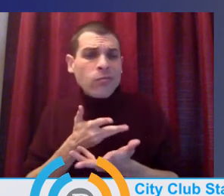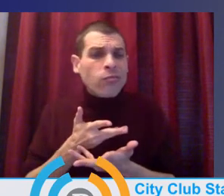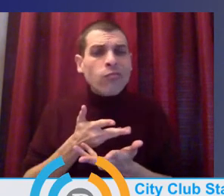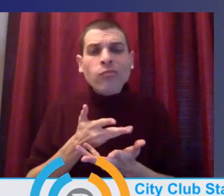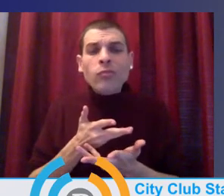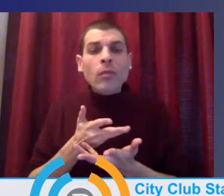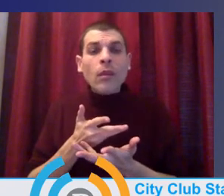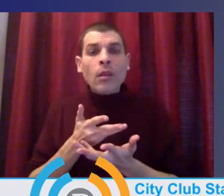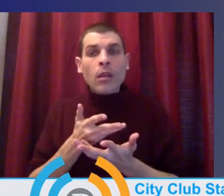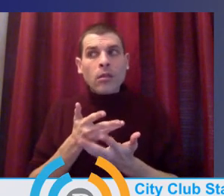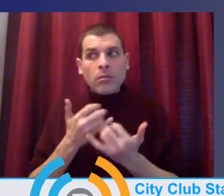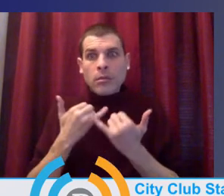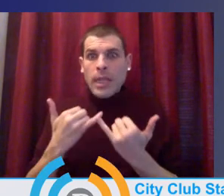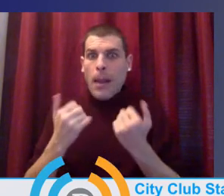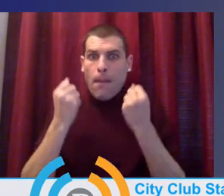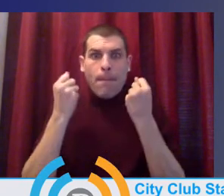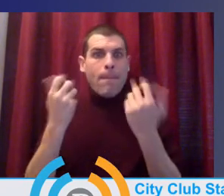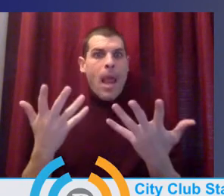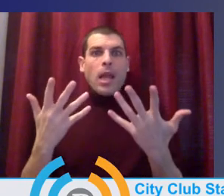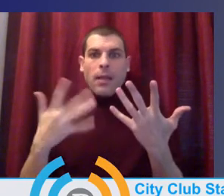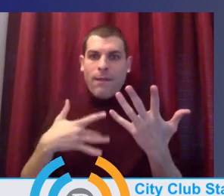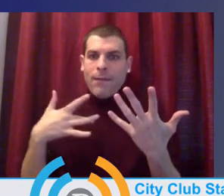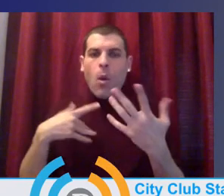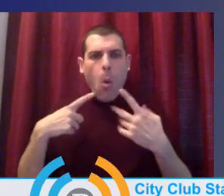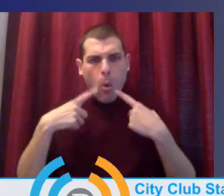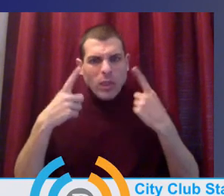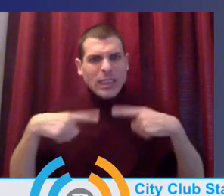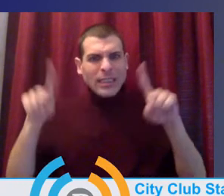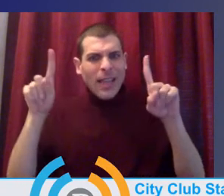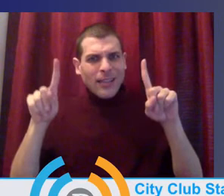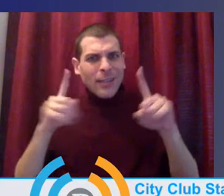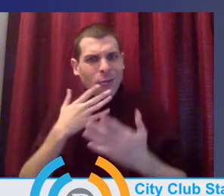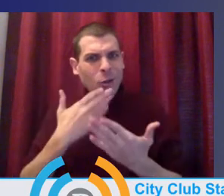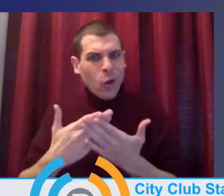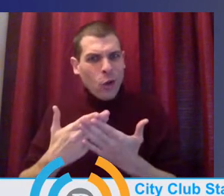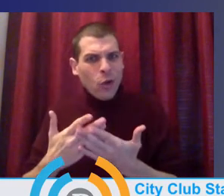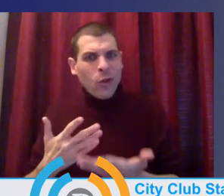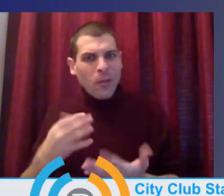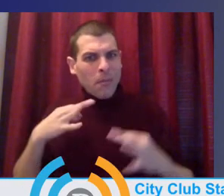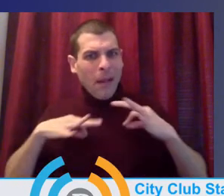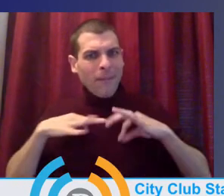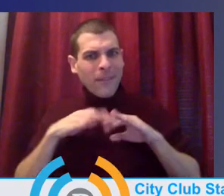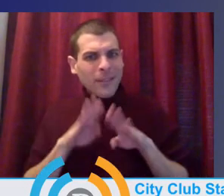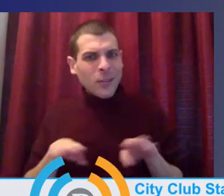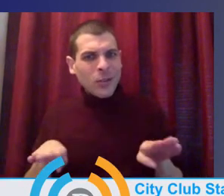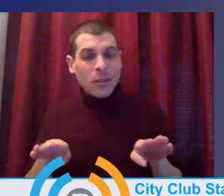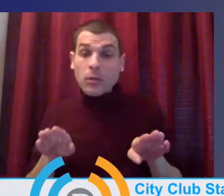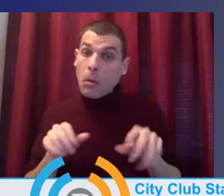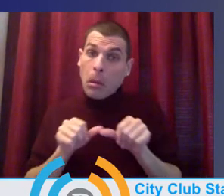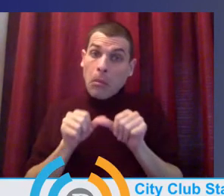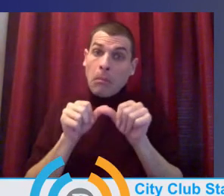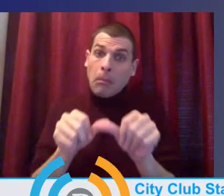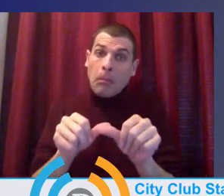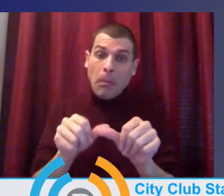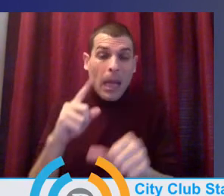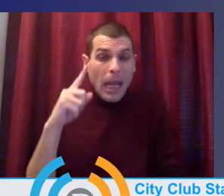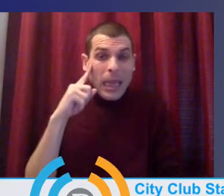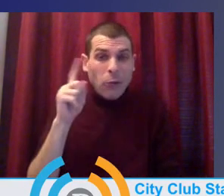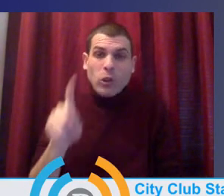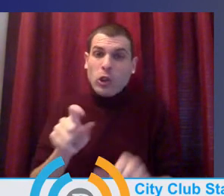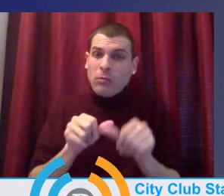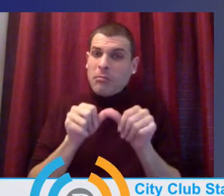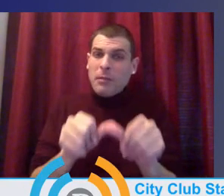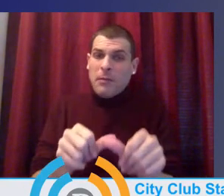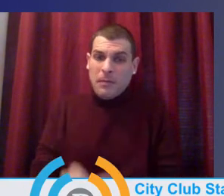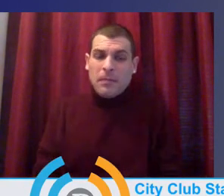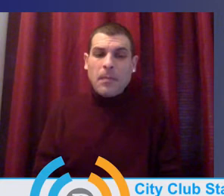as a success. Um, and I would also, I would add this last thing in that as we move forward, I would hope our